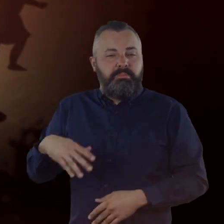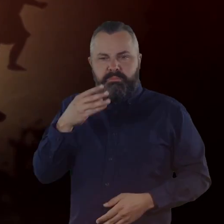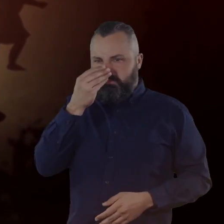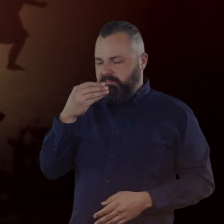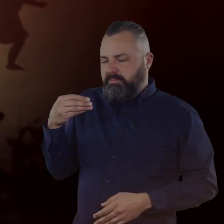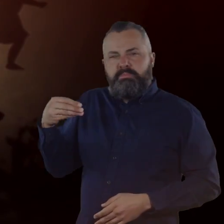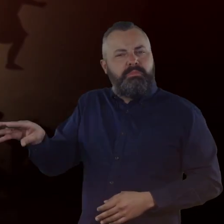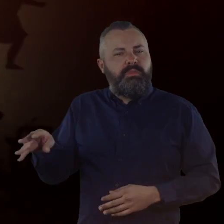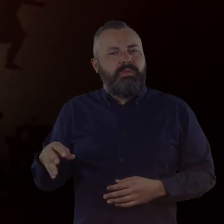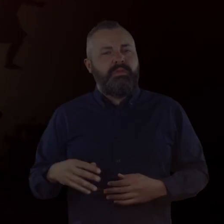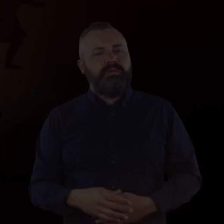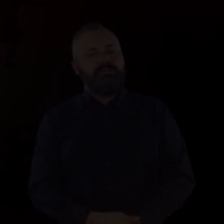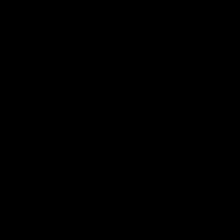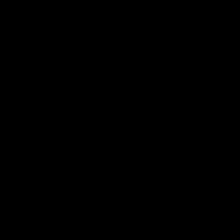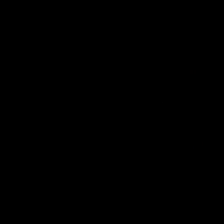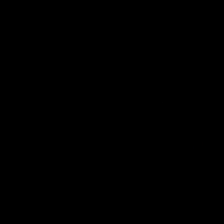would even care.